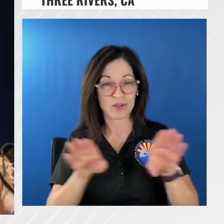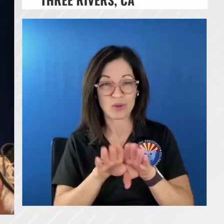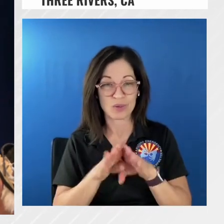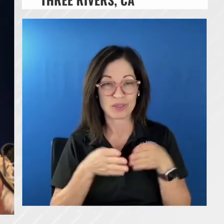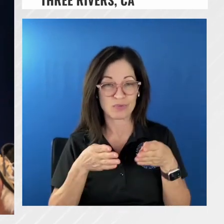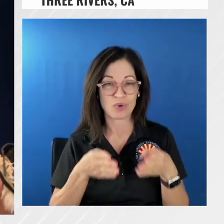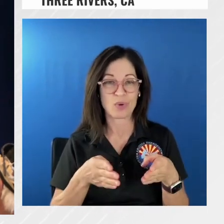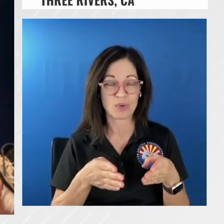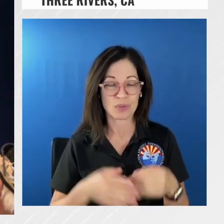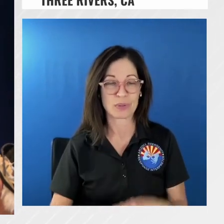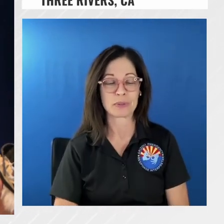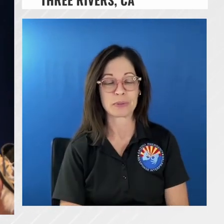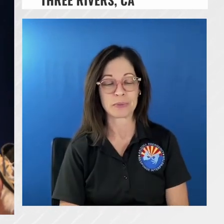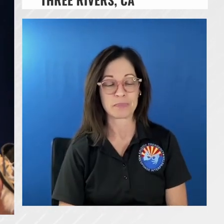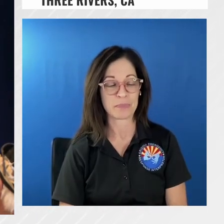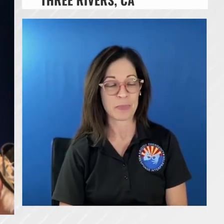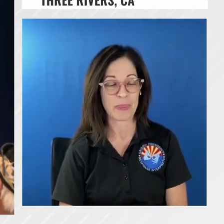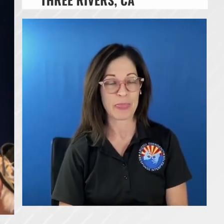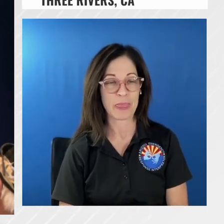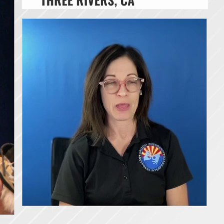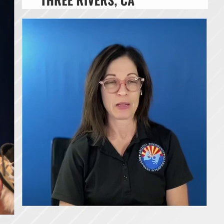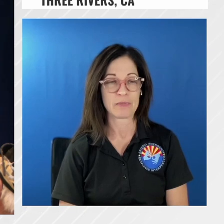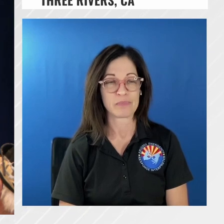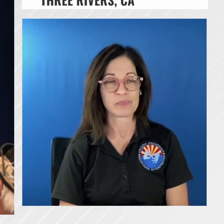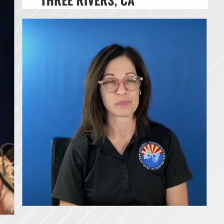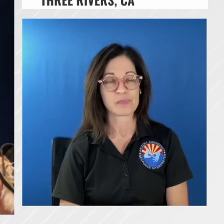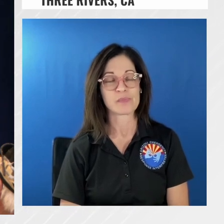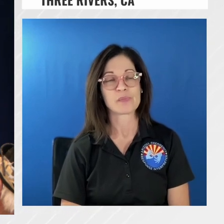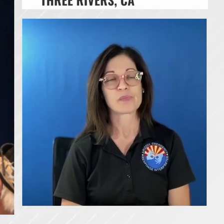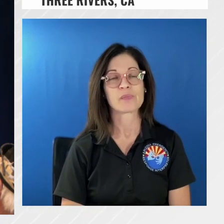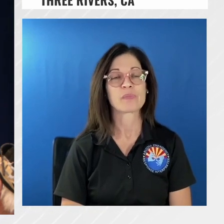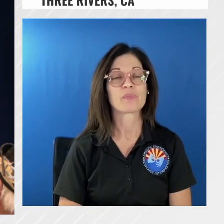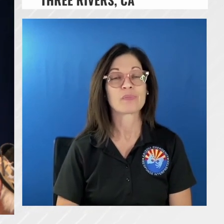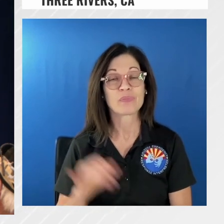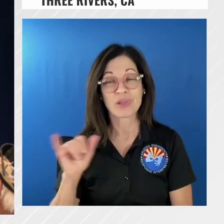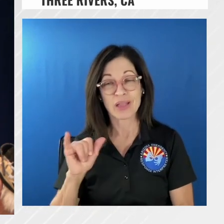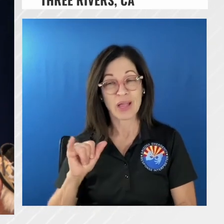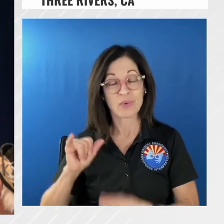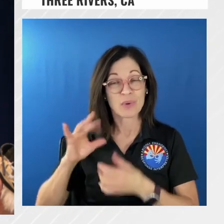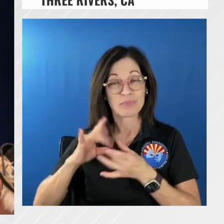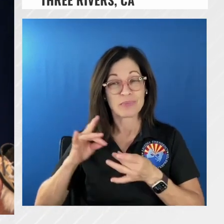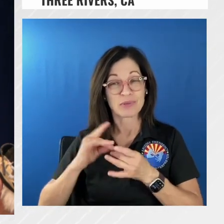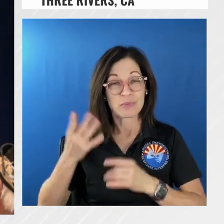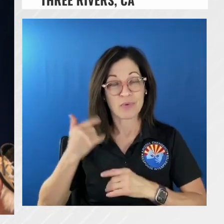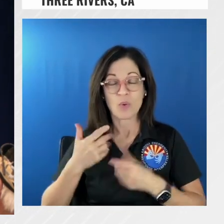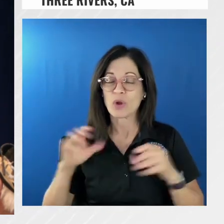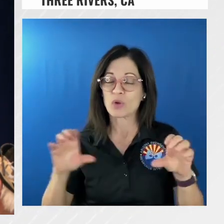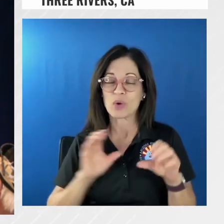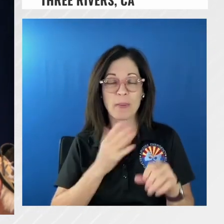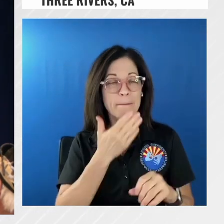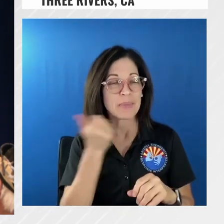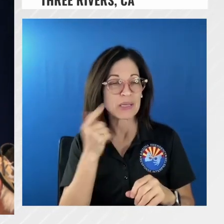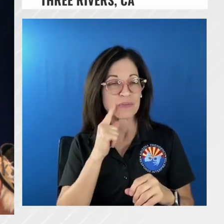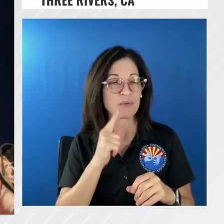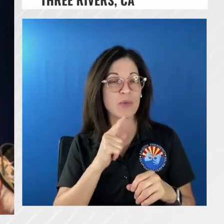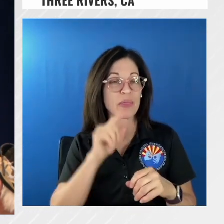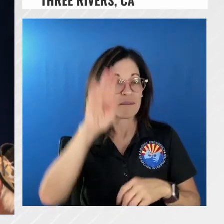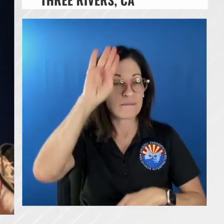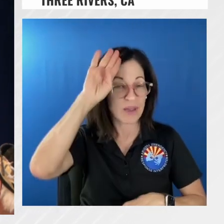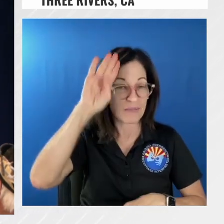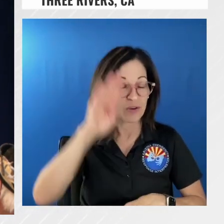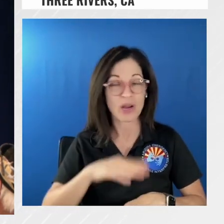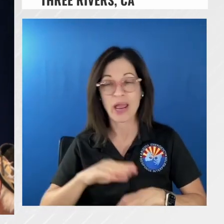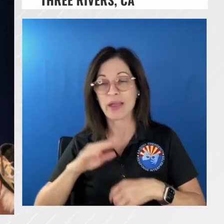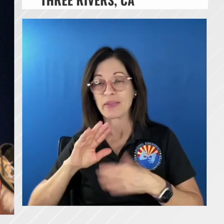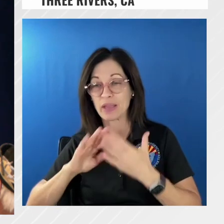and as they talked about before we're going to do our best for firefighters and community to kind of coexist and work